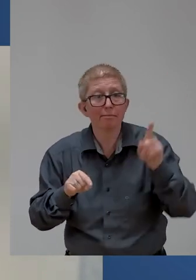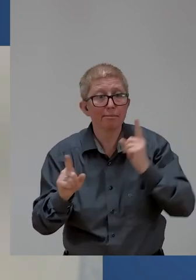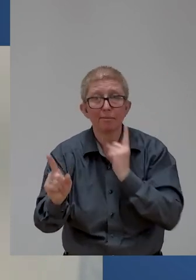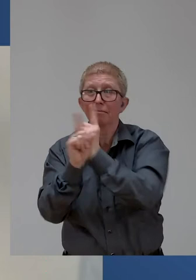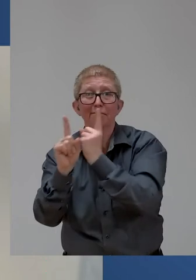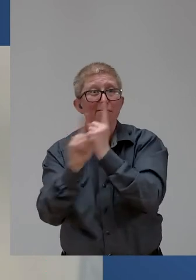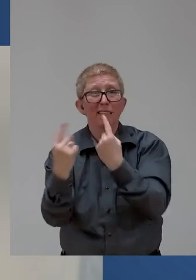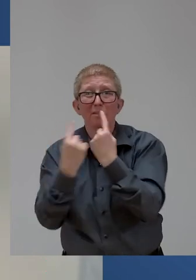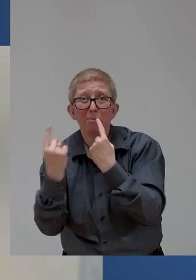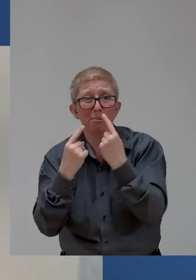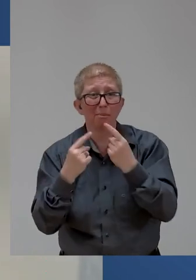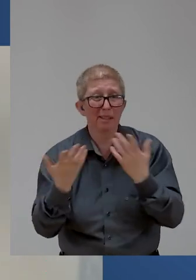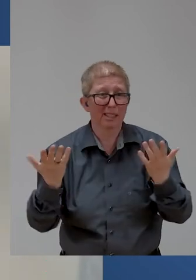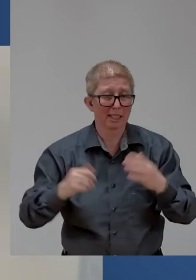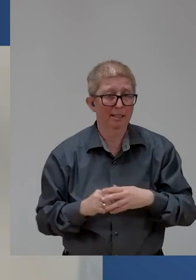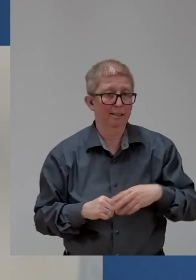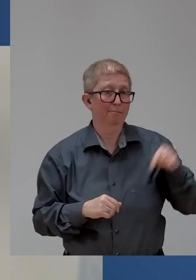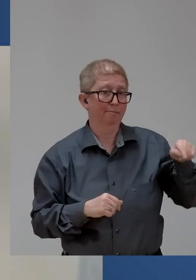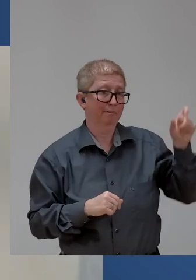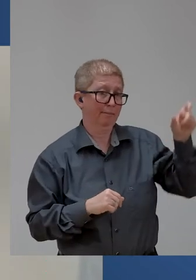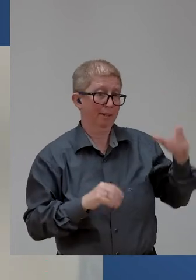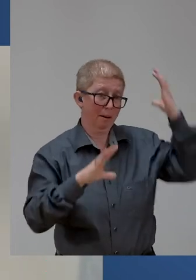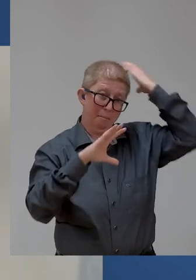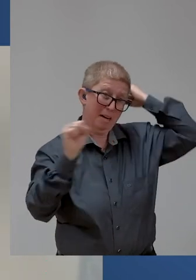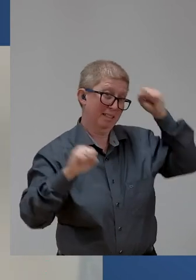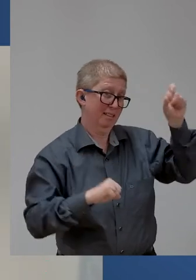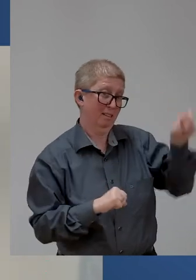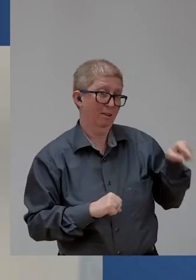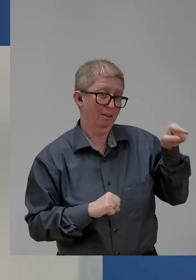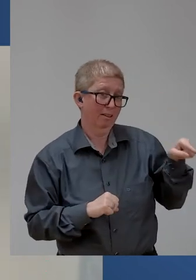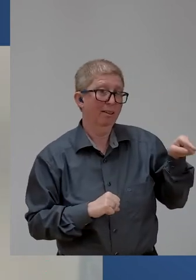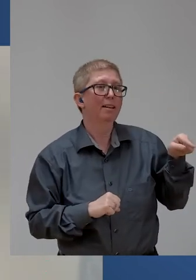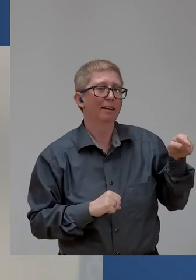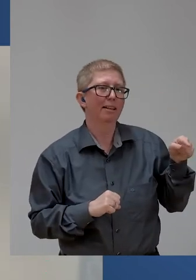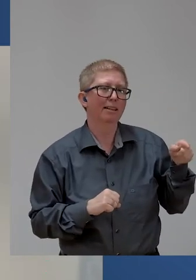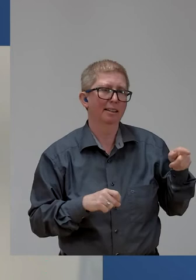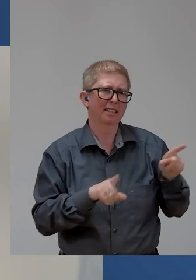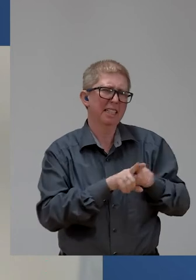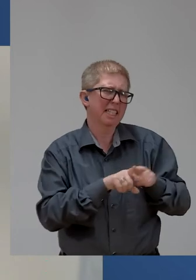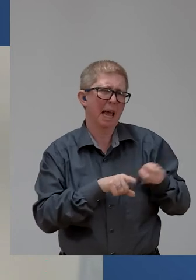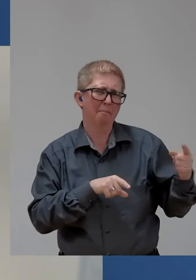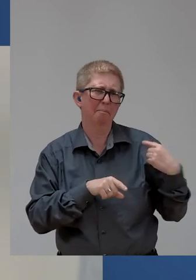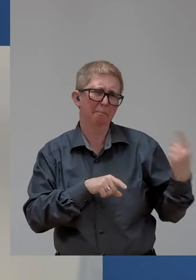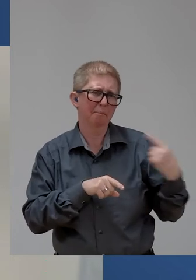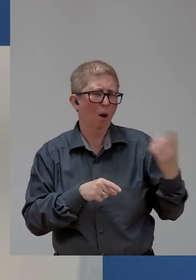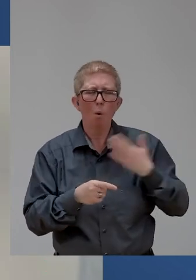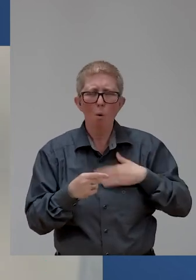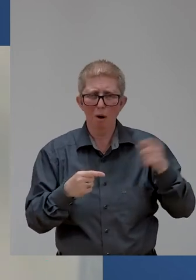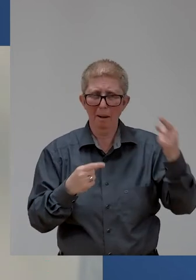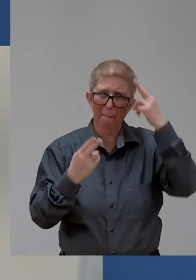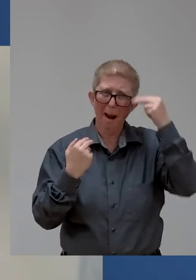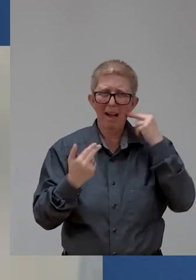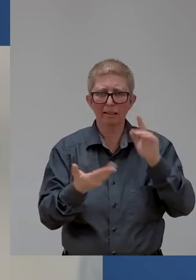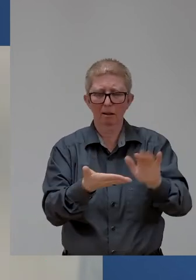also had a similarly challenging experience, ensuring that he had access to a braille label to be placed over the voting buttons in the General Assembly,